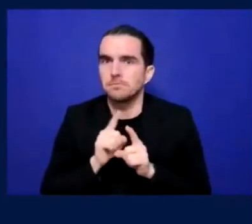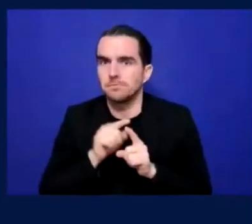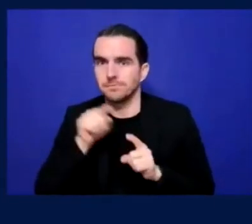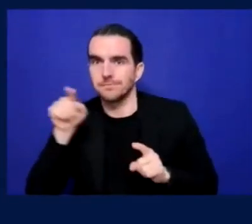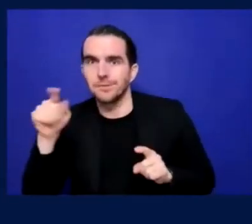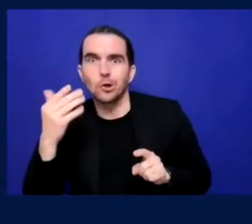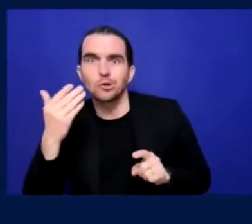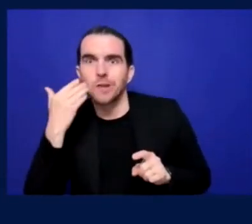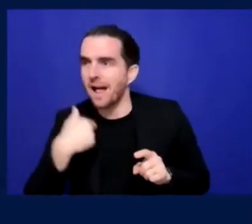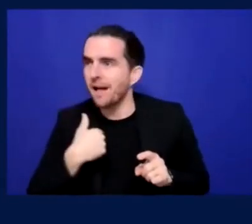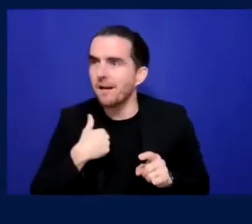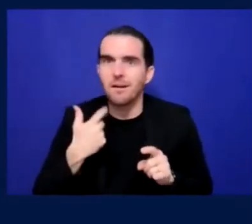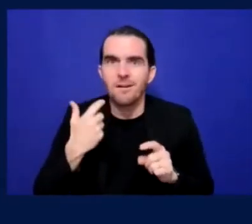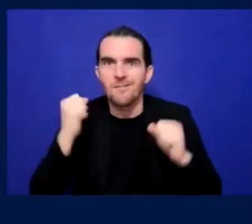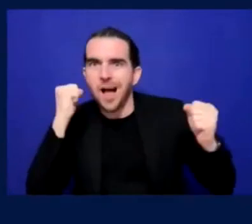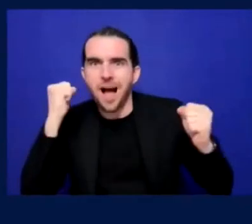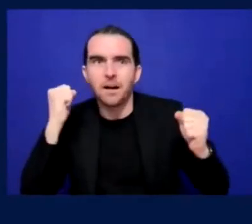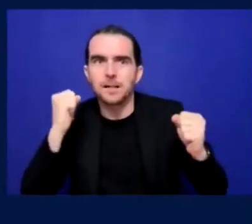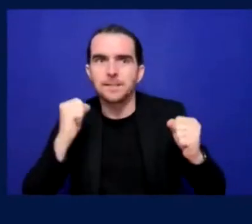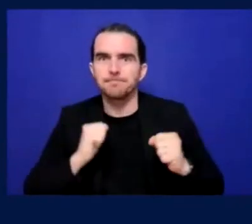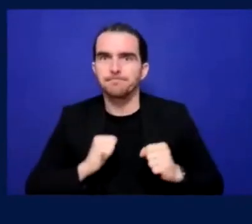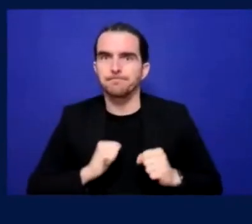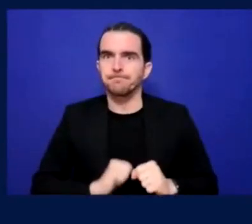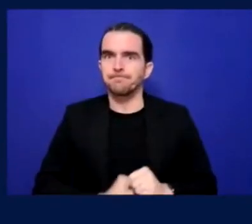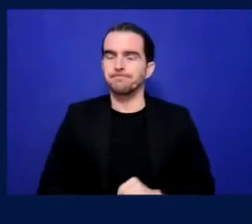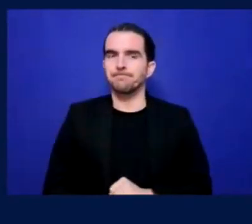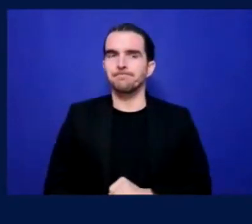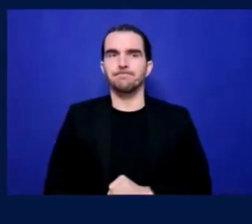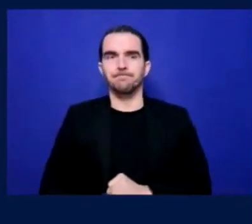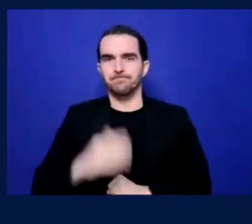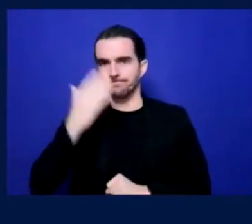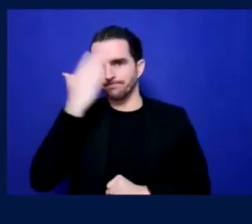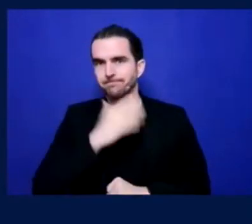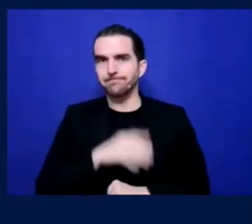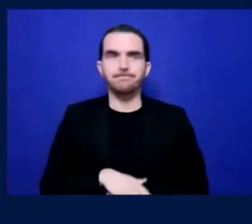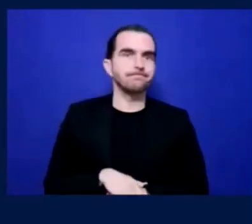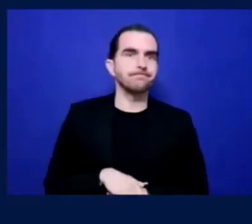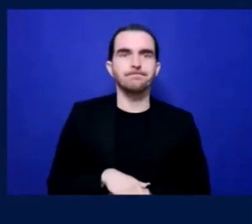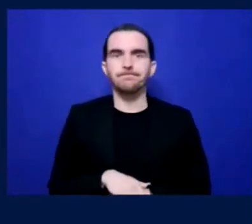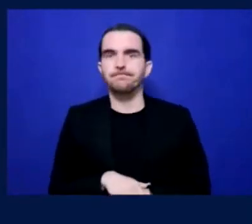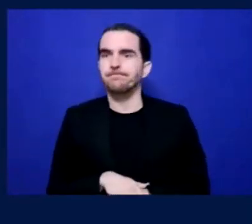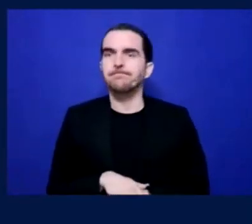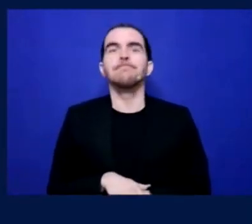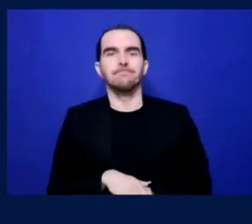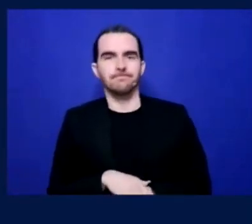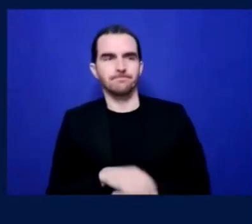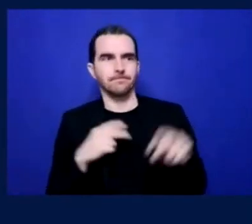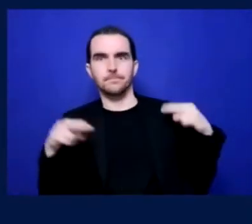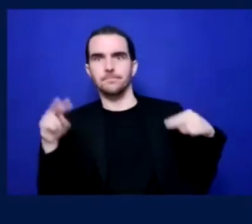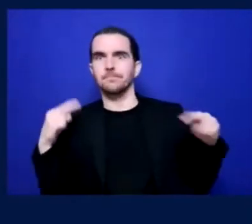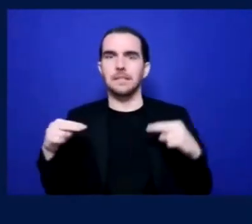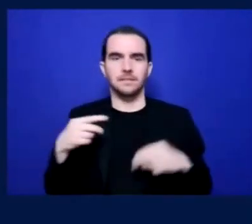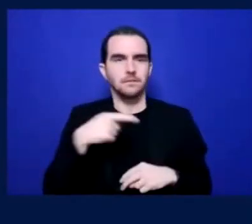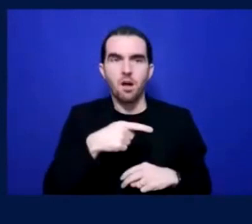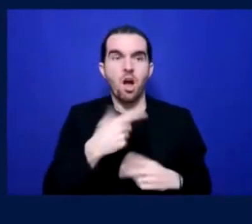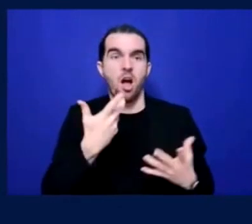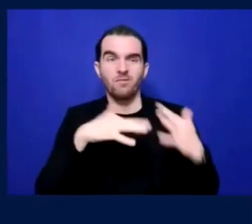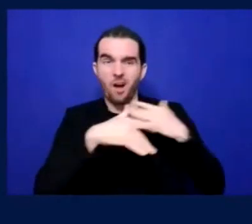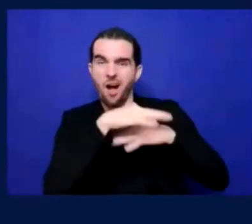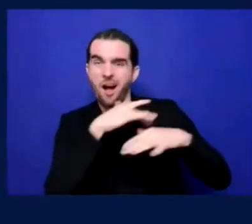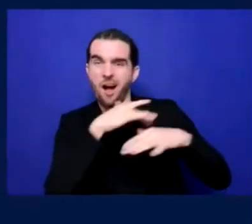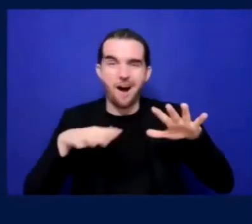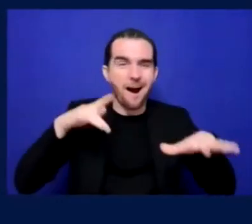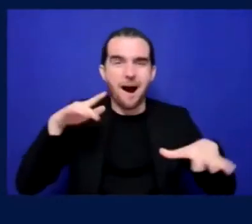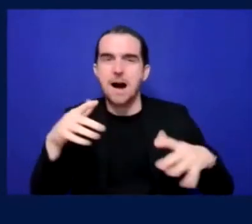you can't express it just, uh, because it probably can be not safe for you. So this experience at Wembley stadium was really